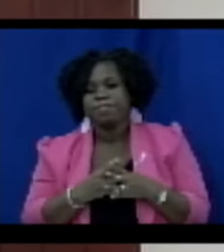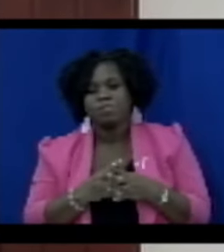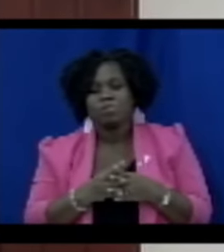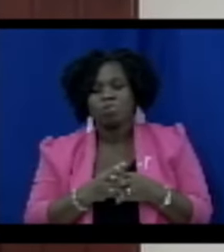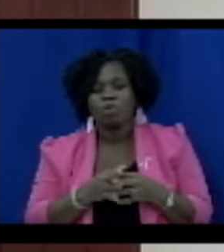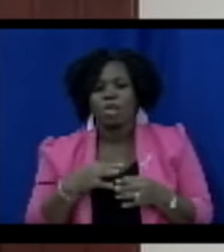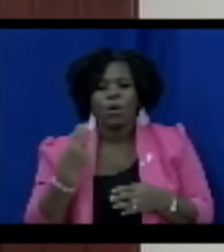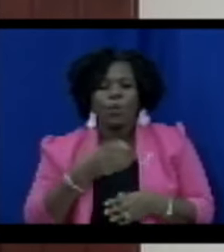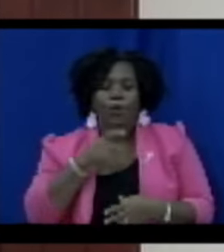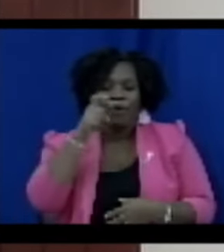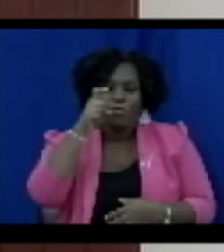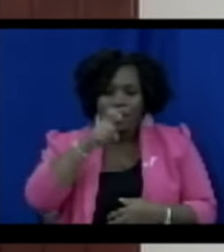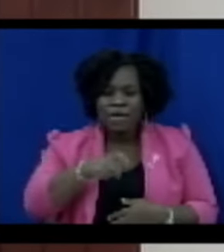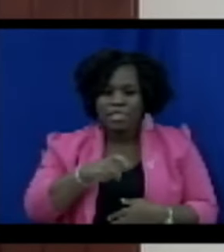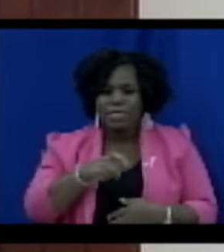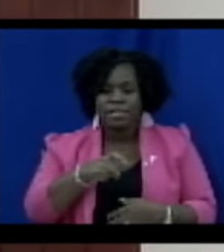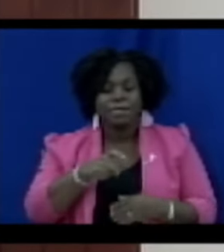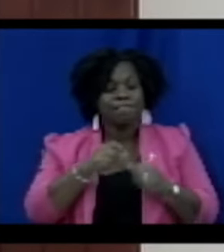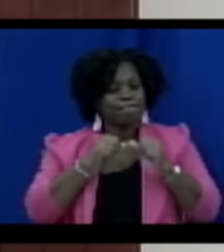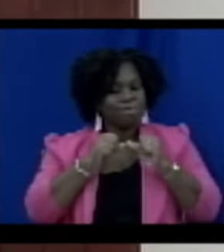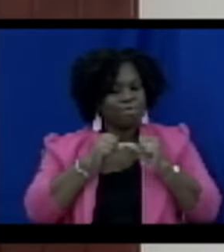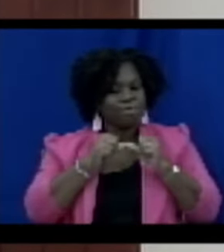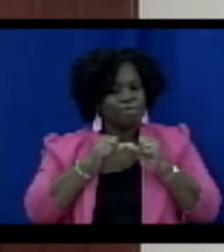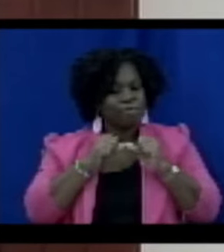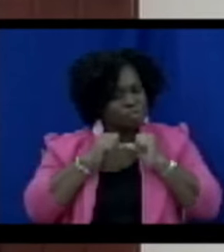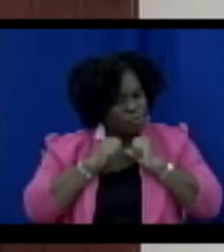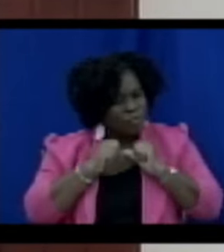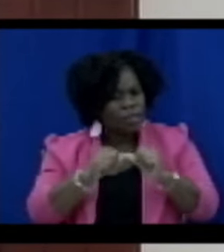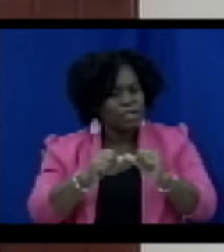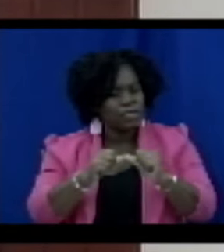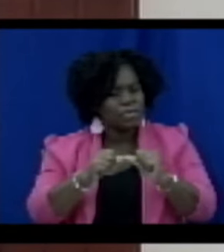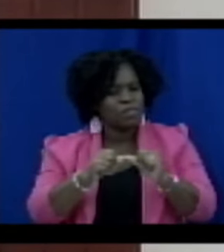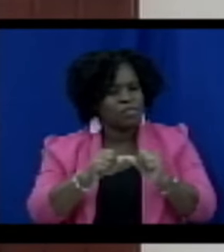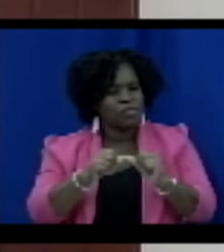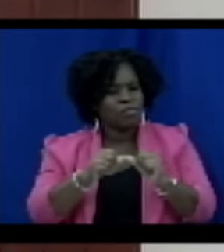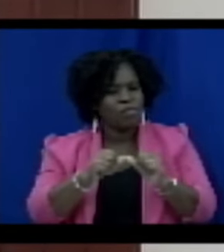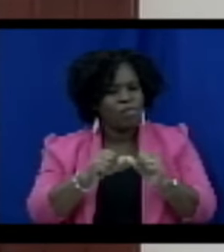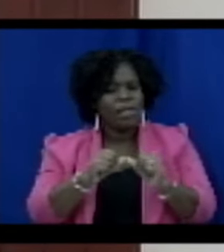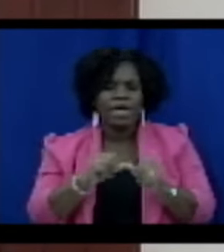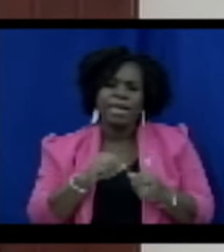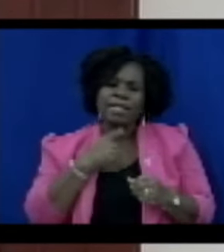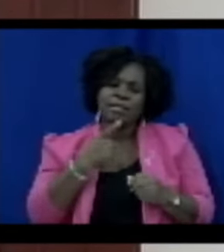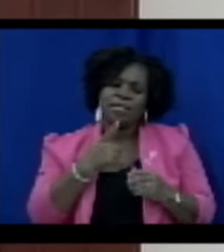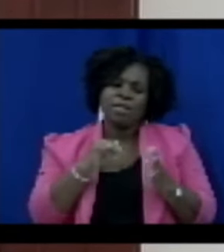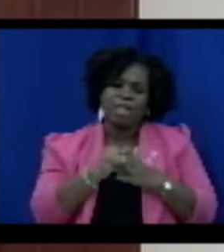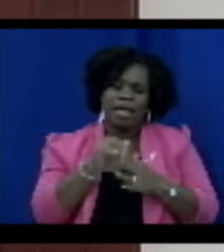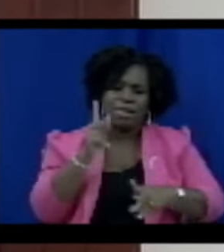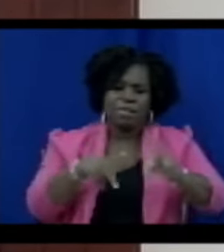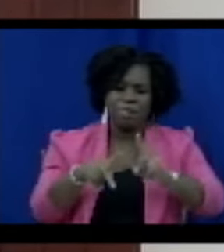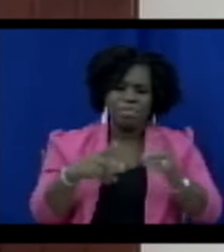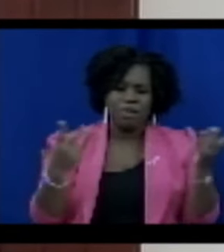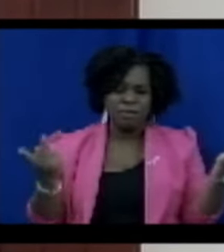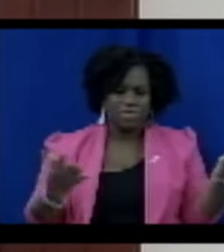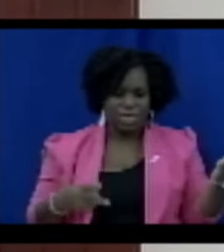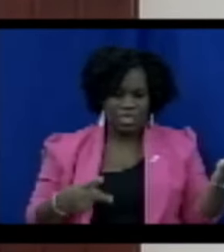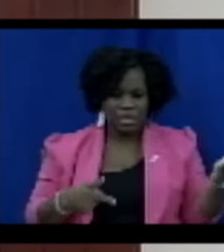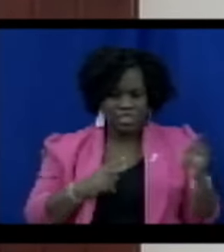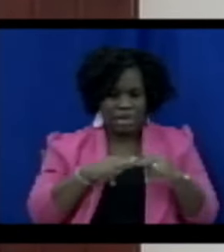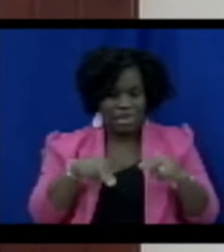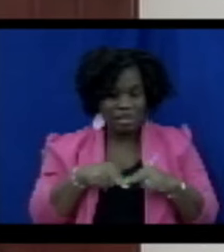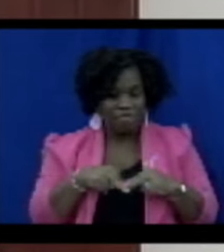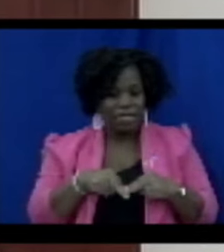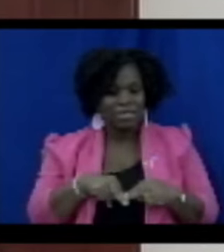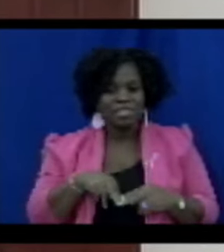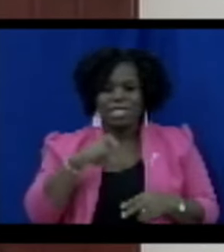We need not go further than the first paragraph within our Constitution, which states that the people of St. Christopher and Nevis desire the creation of a climate